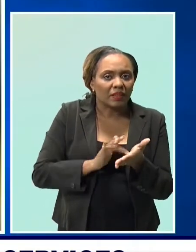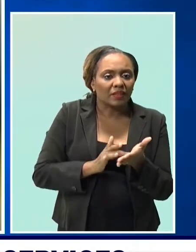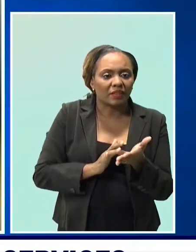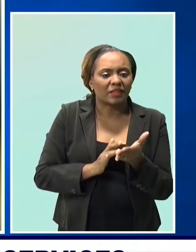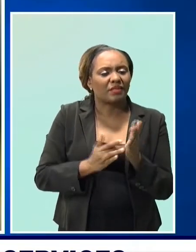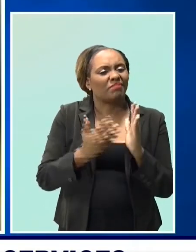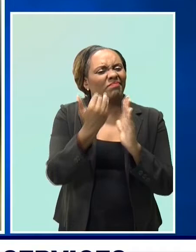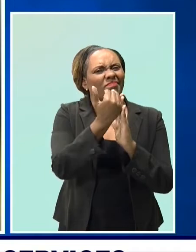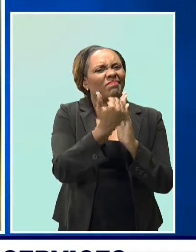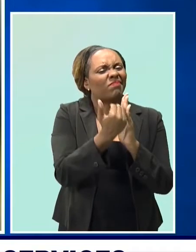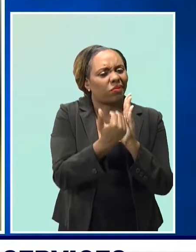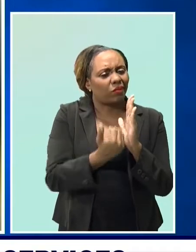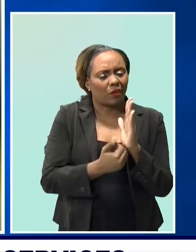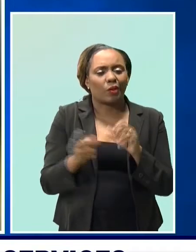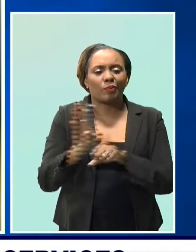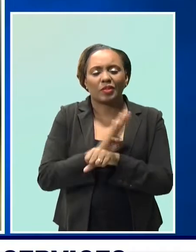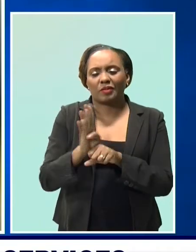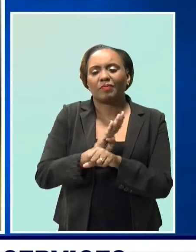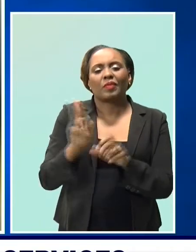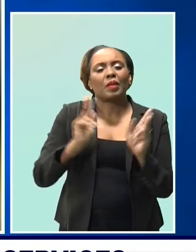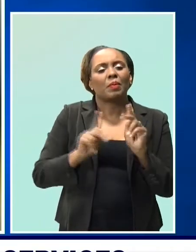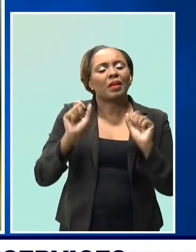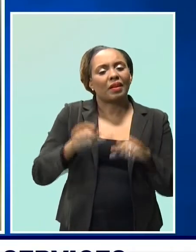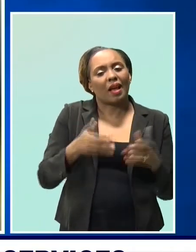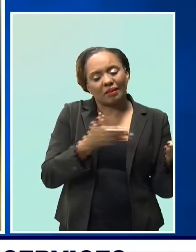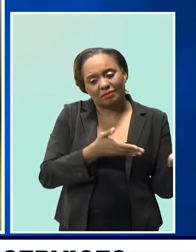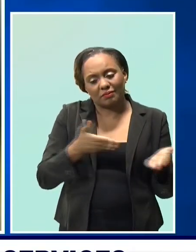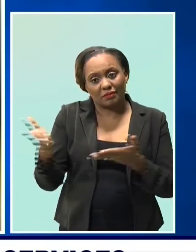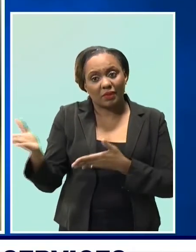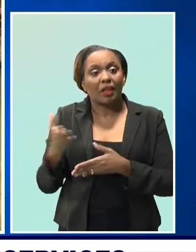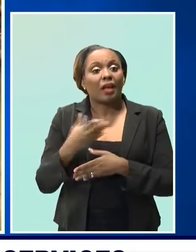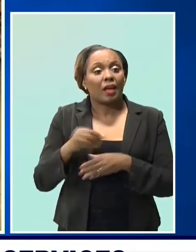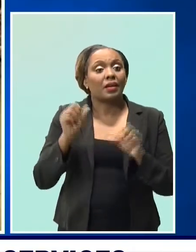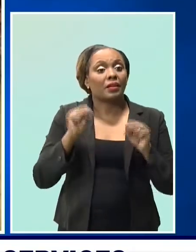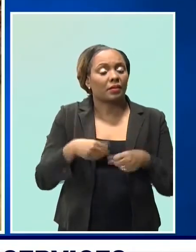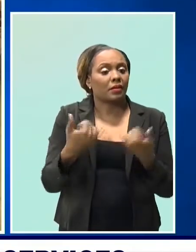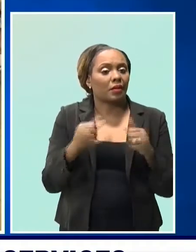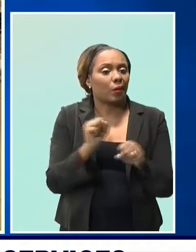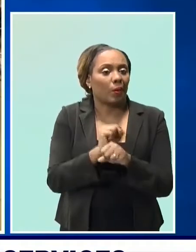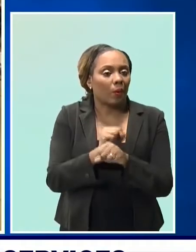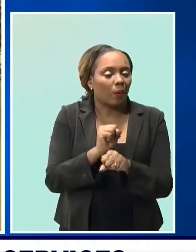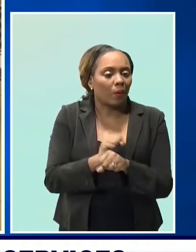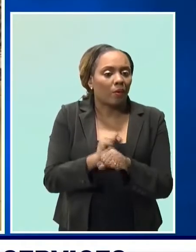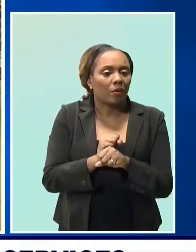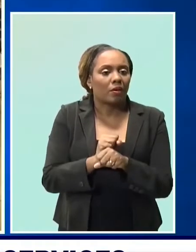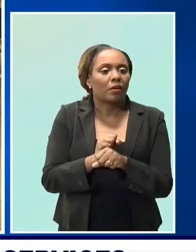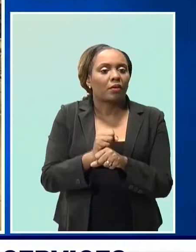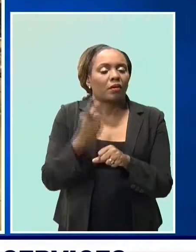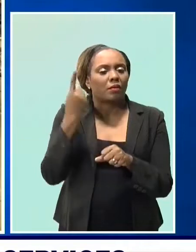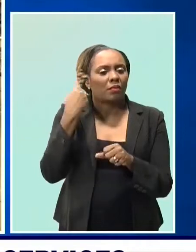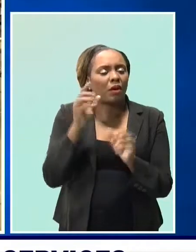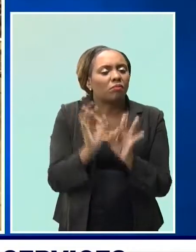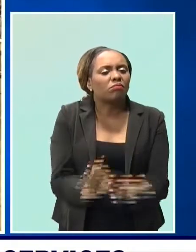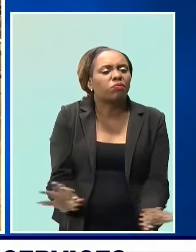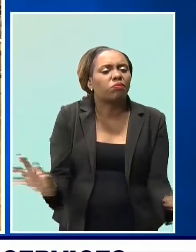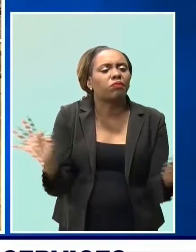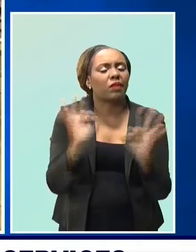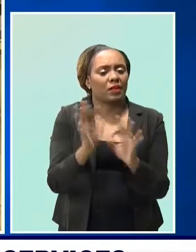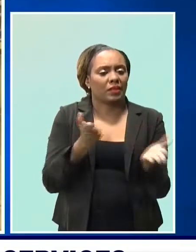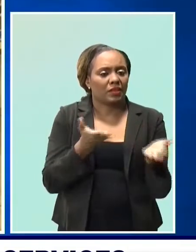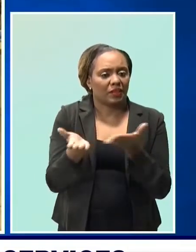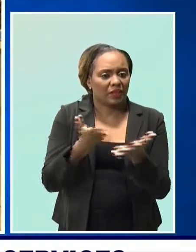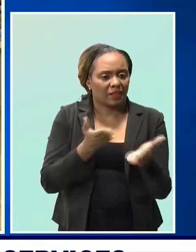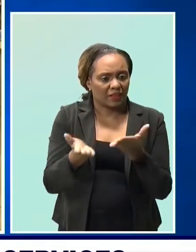the list of essential businesses allowed to operate during the partial shutdown imposed by government. Sharika Griffith,